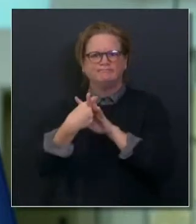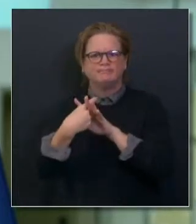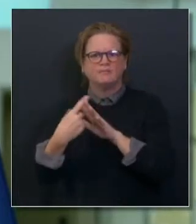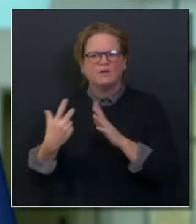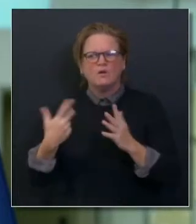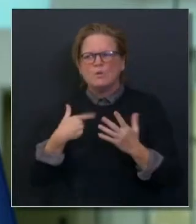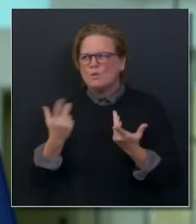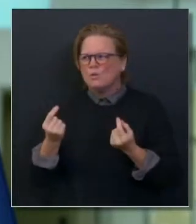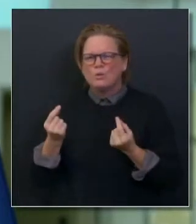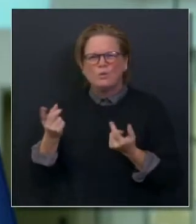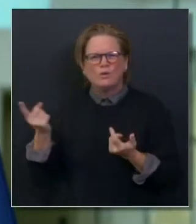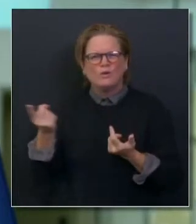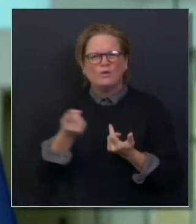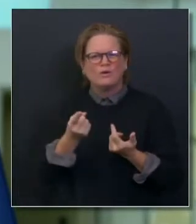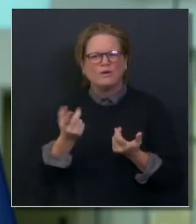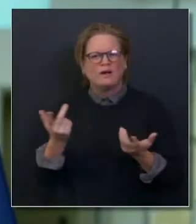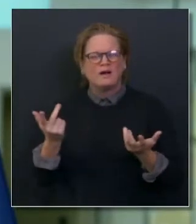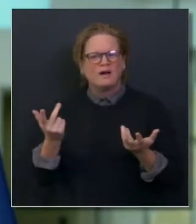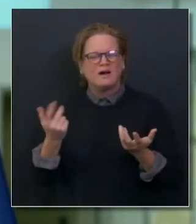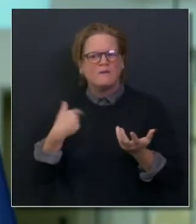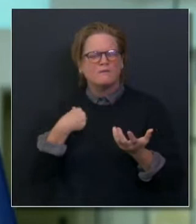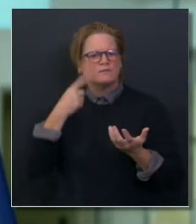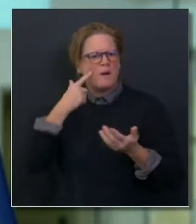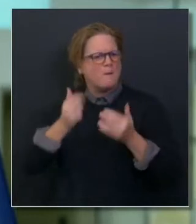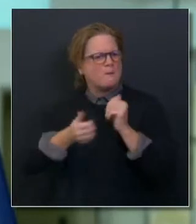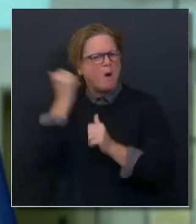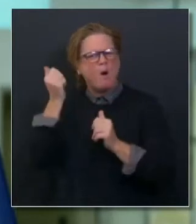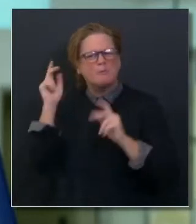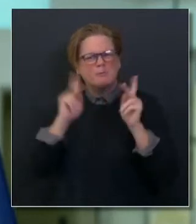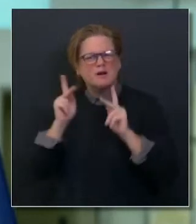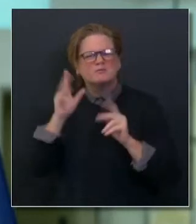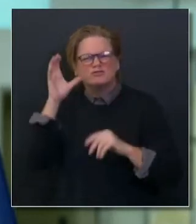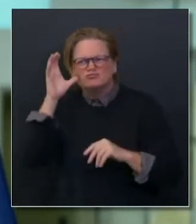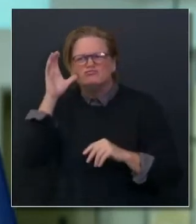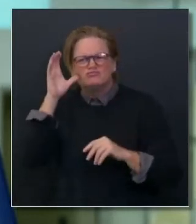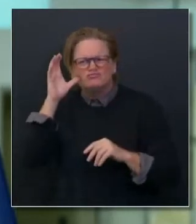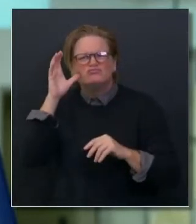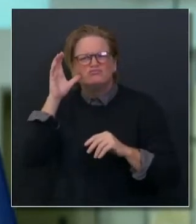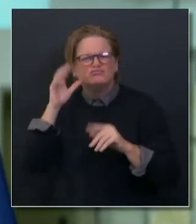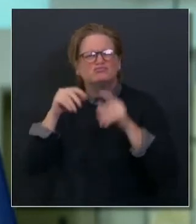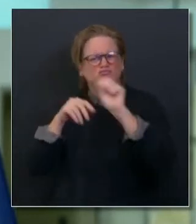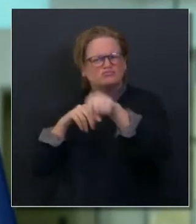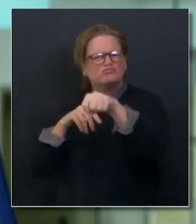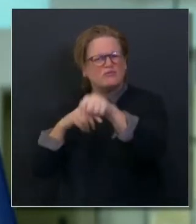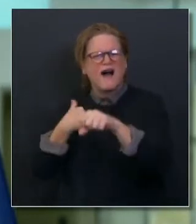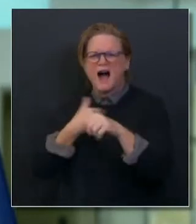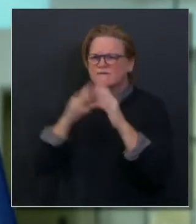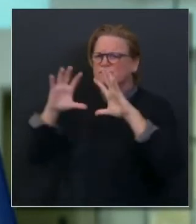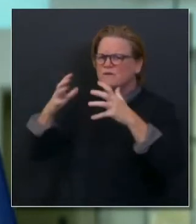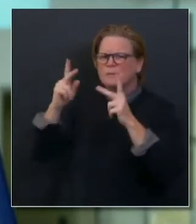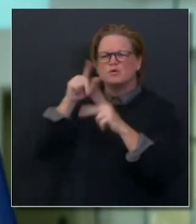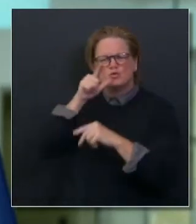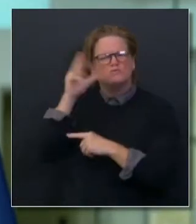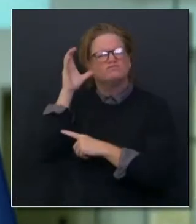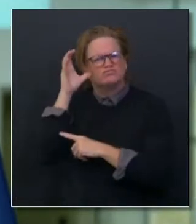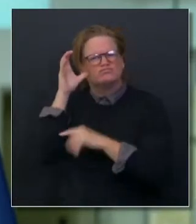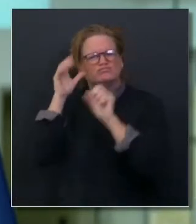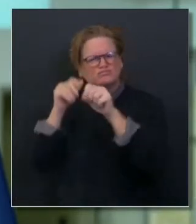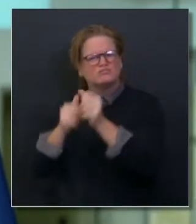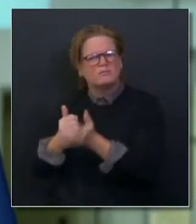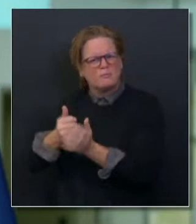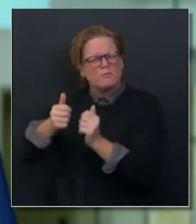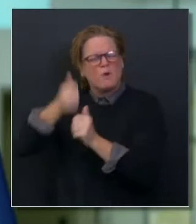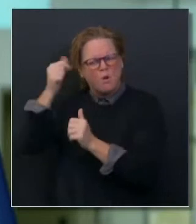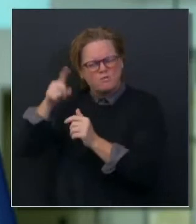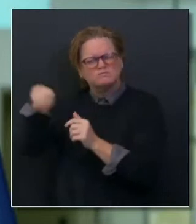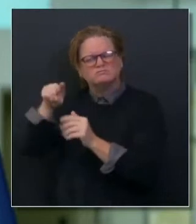incredibly proud of this state. I was talking to a very close friend of mine who lives in Fresno, and he was just commenting